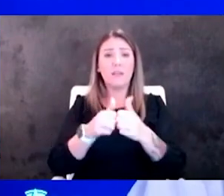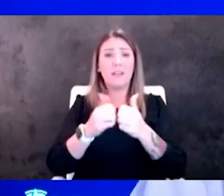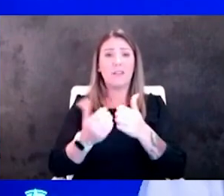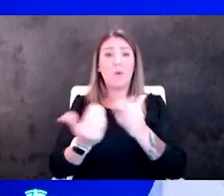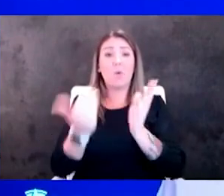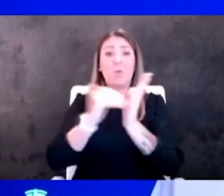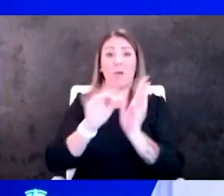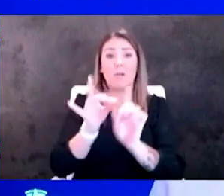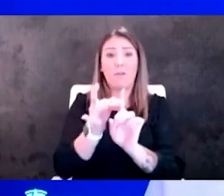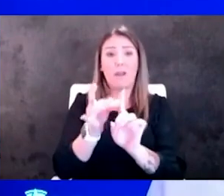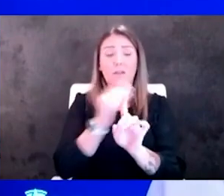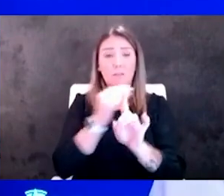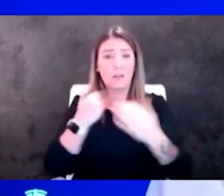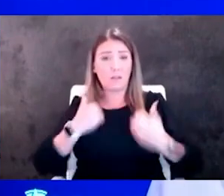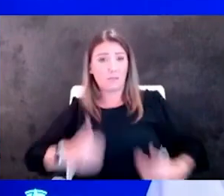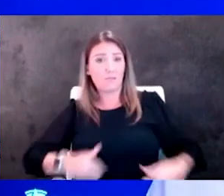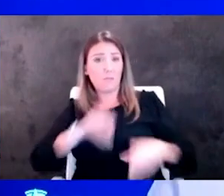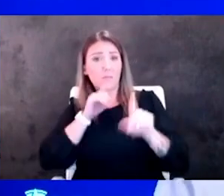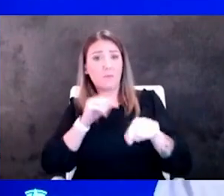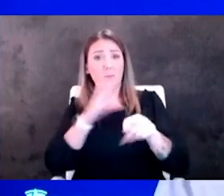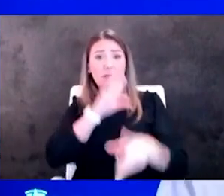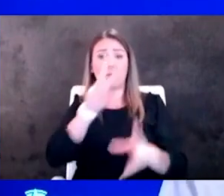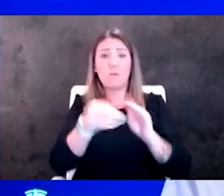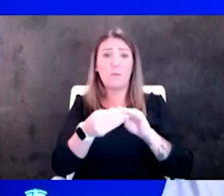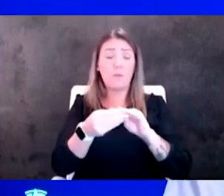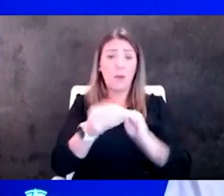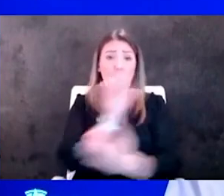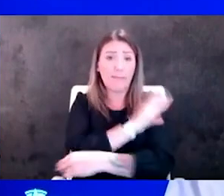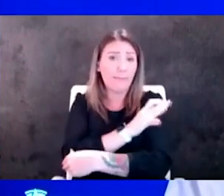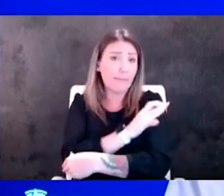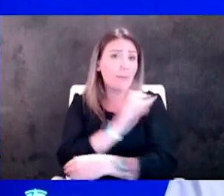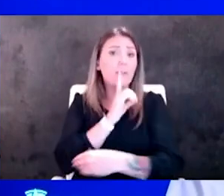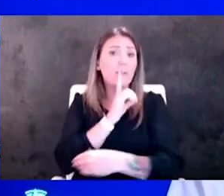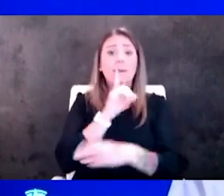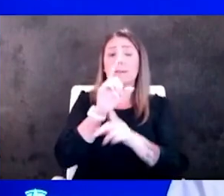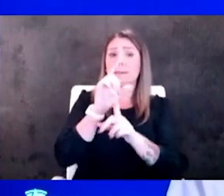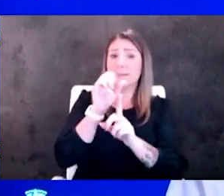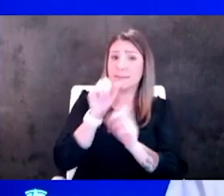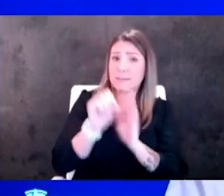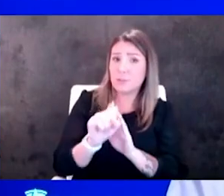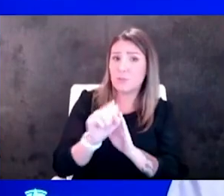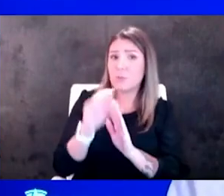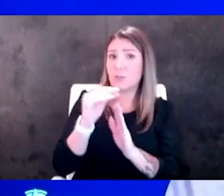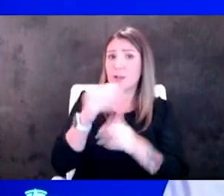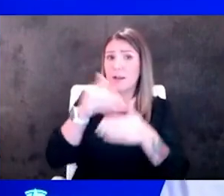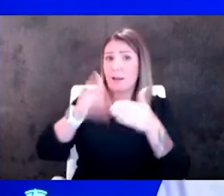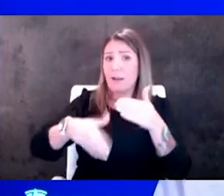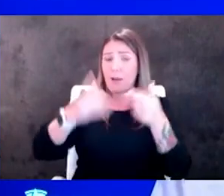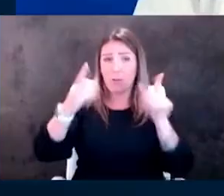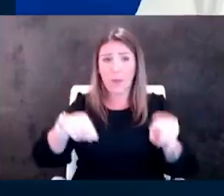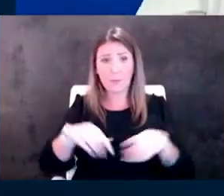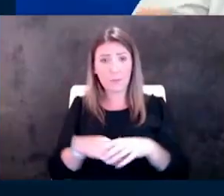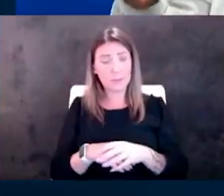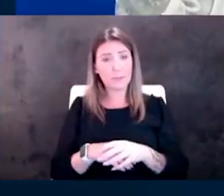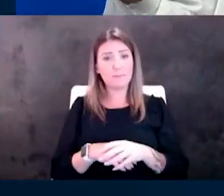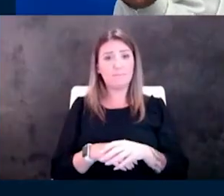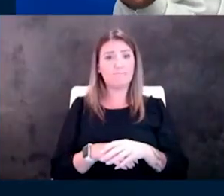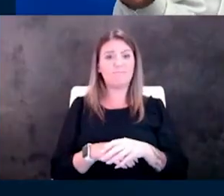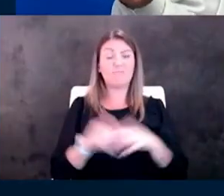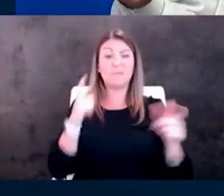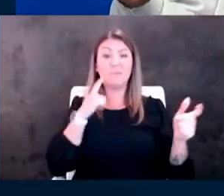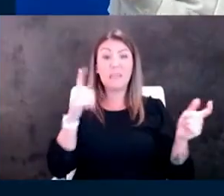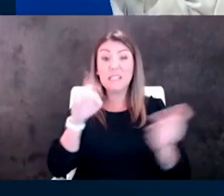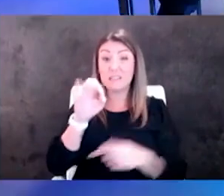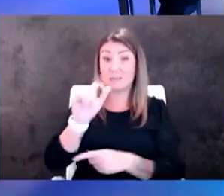the immune response is and what the overall clinical um scenario and outcomes for that is as well that's a big deal and to your point earlier